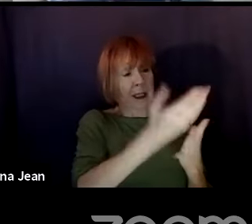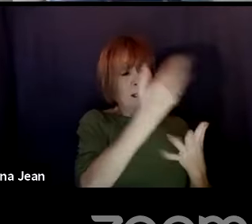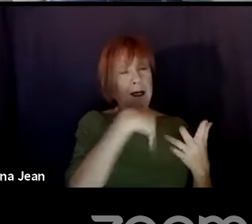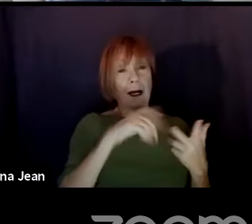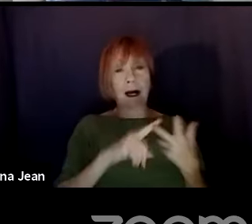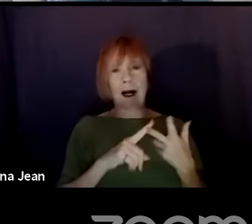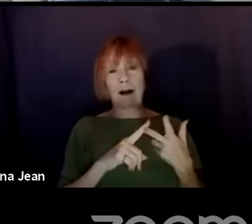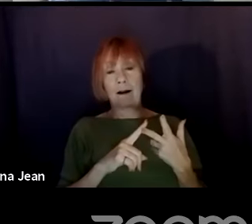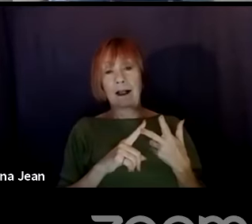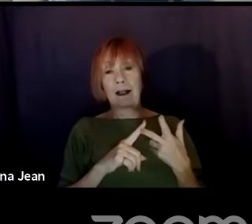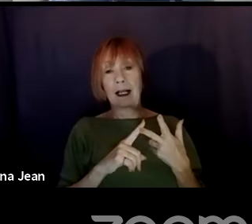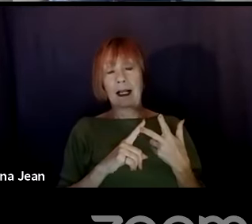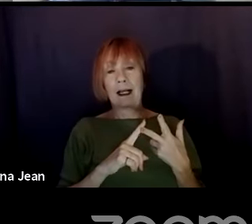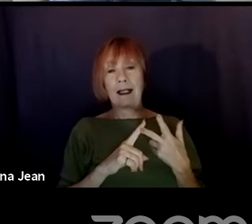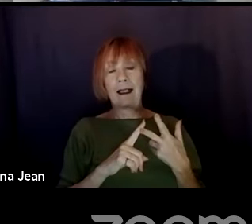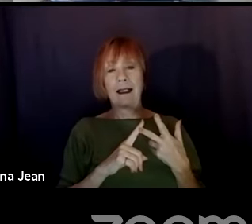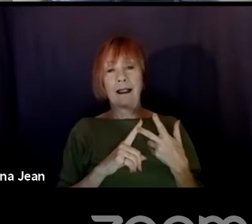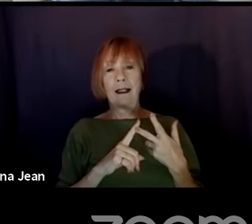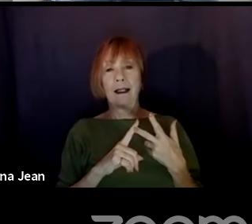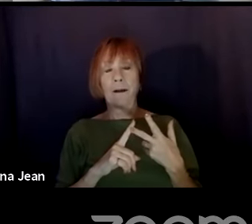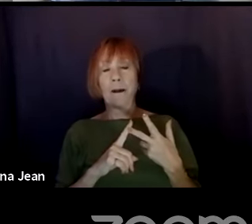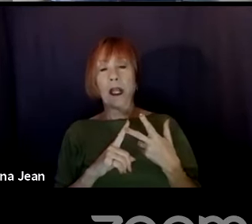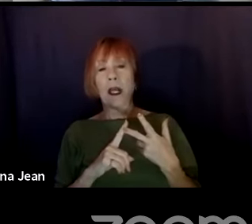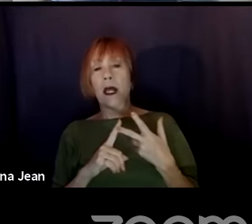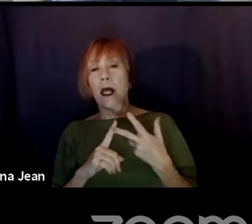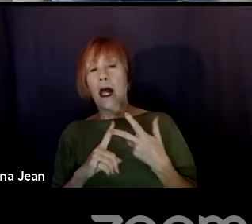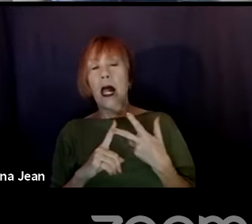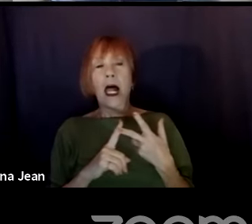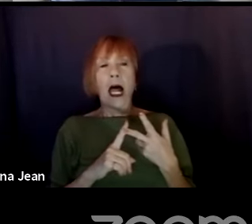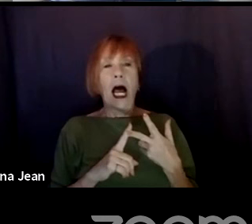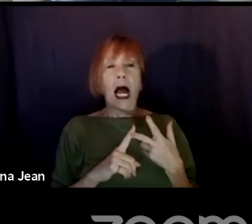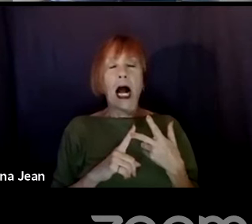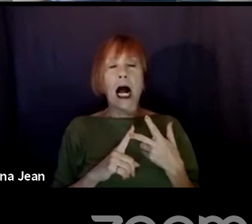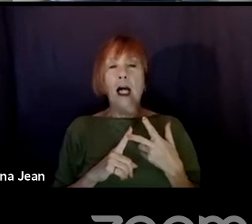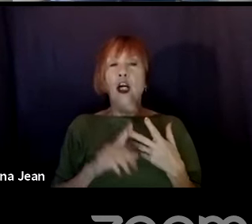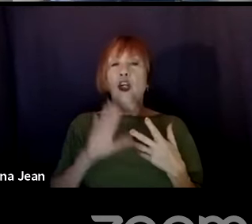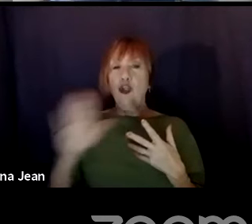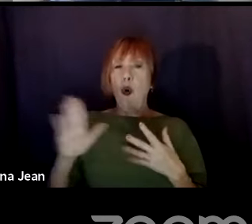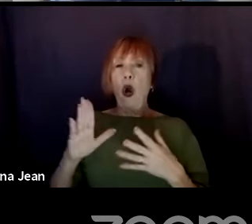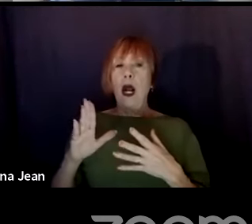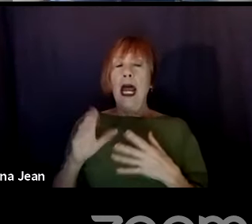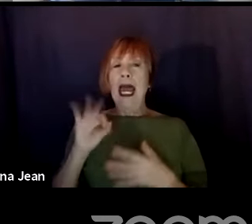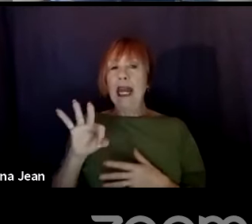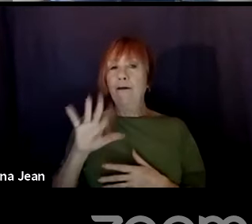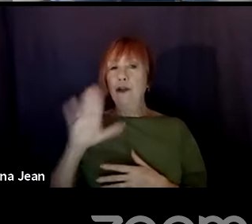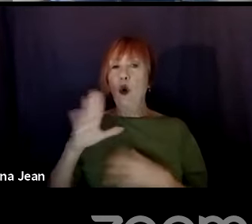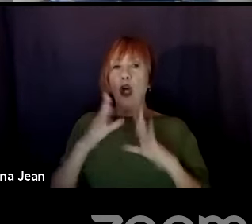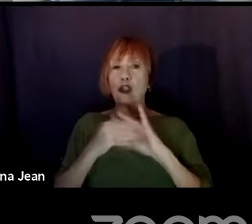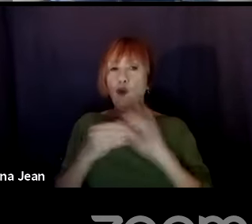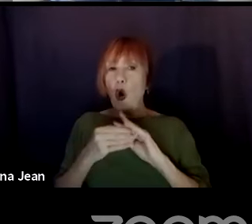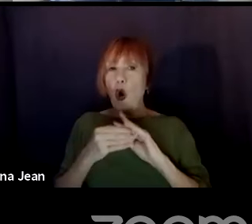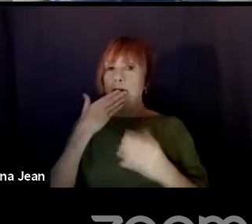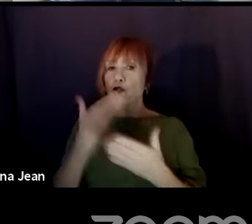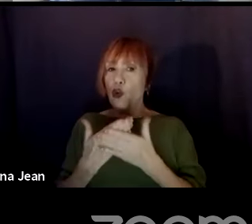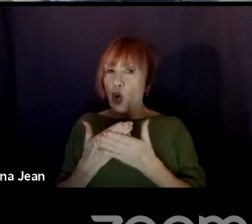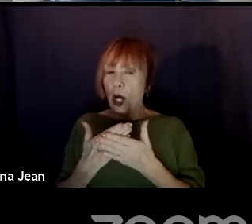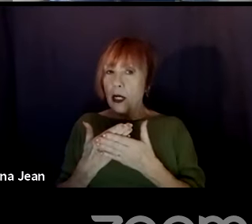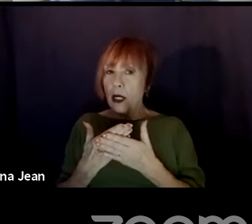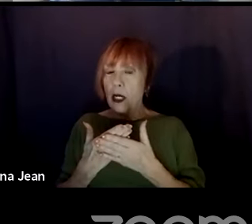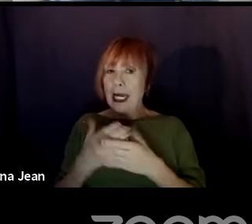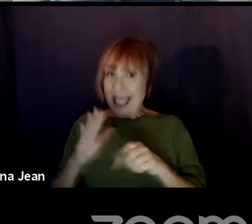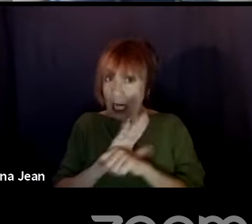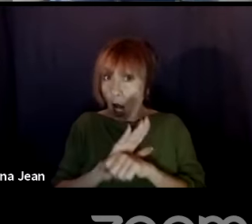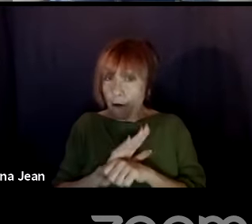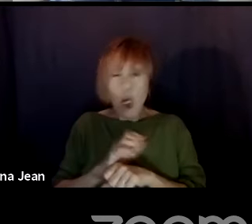You are good enough. I can't emphasize that enough to students and your story is good enough. You don't have to make anything up. Everything you've already been through has